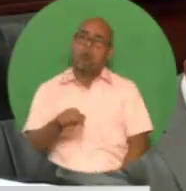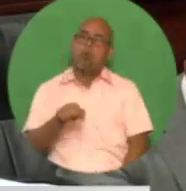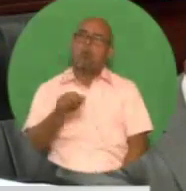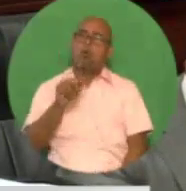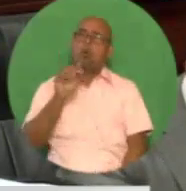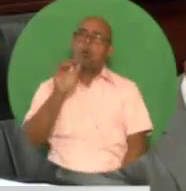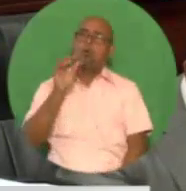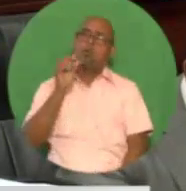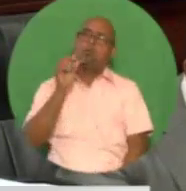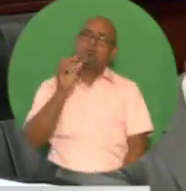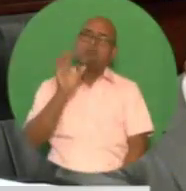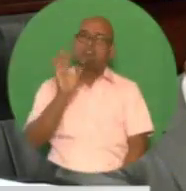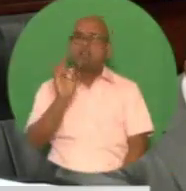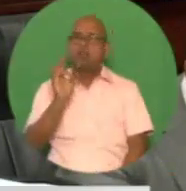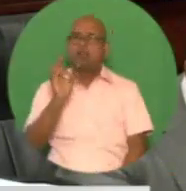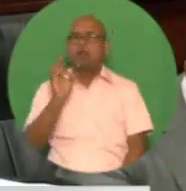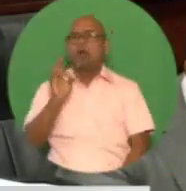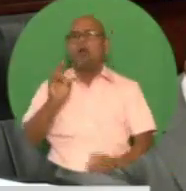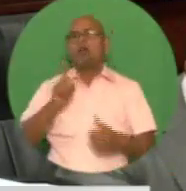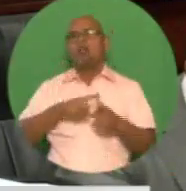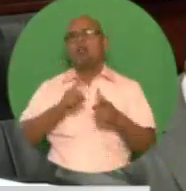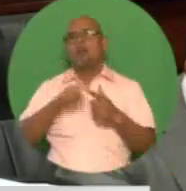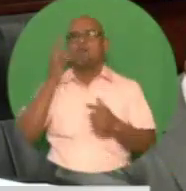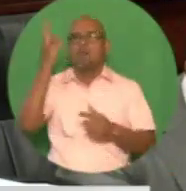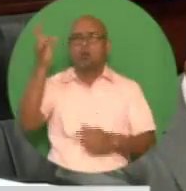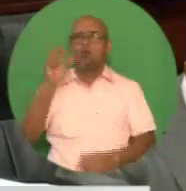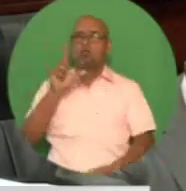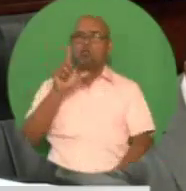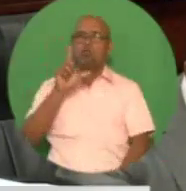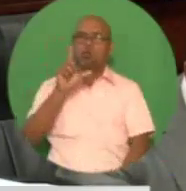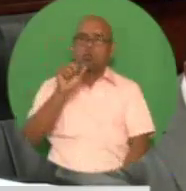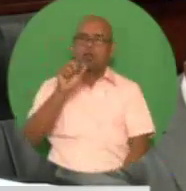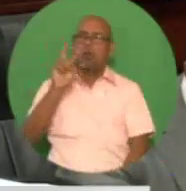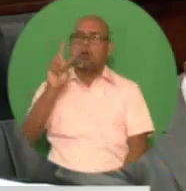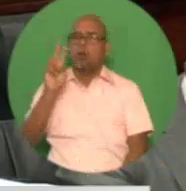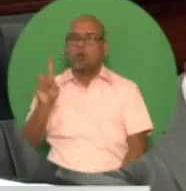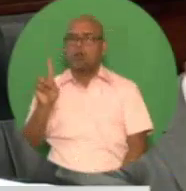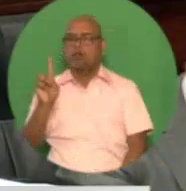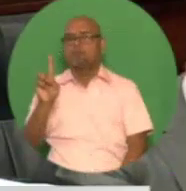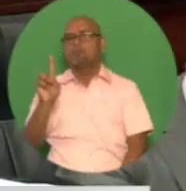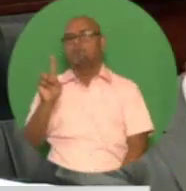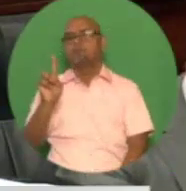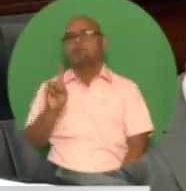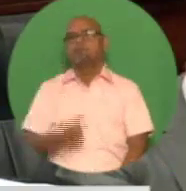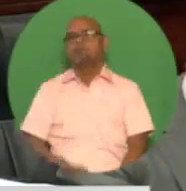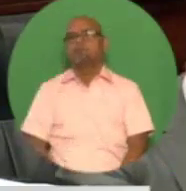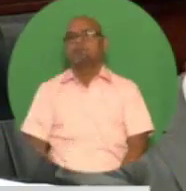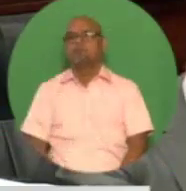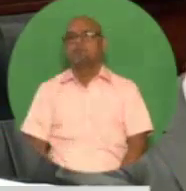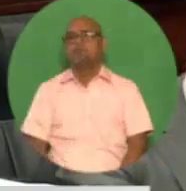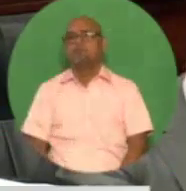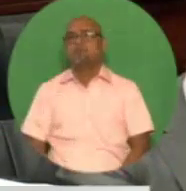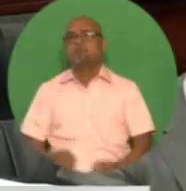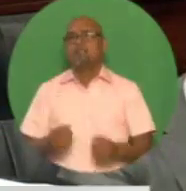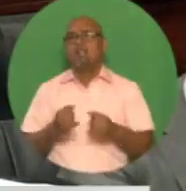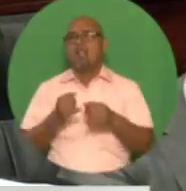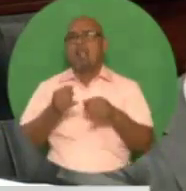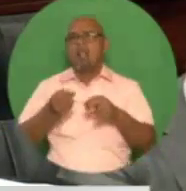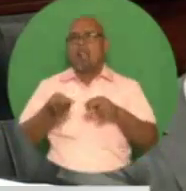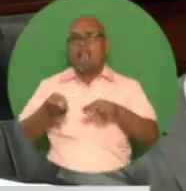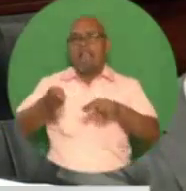This return to growth is taking place in the context of low and stable inflation rates, an average of 2 percent